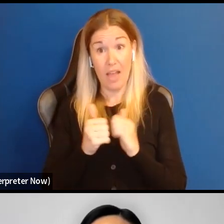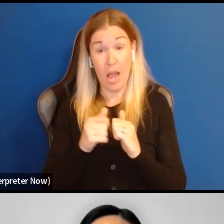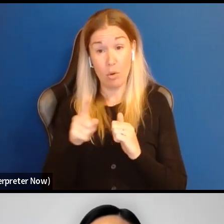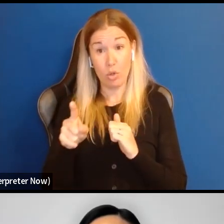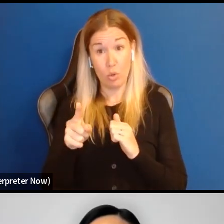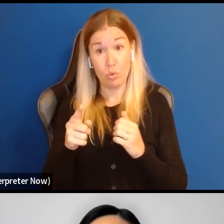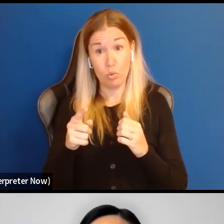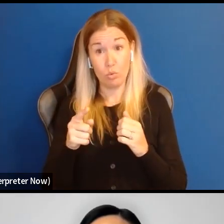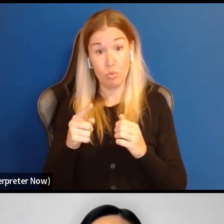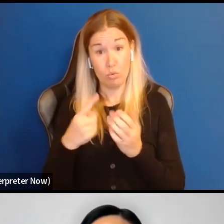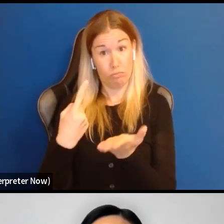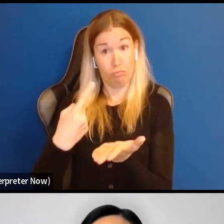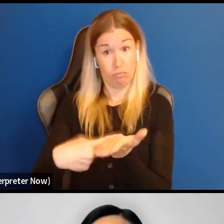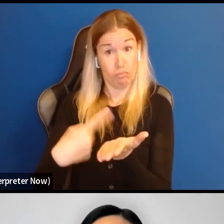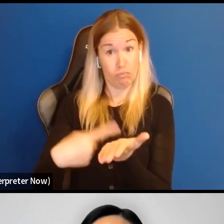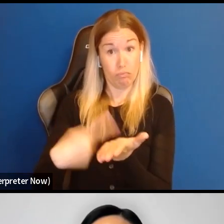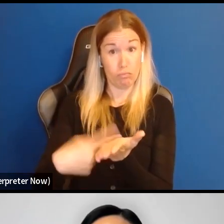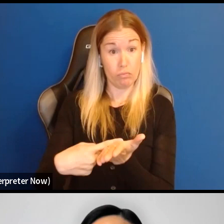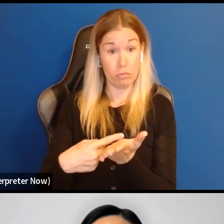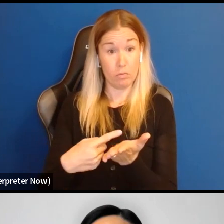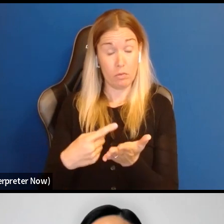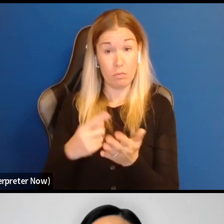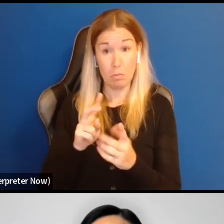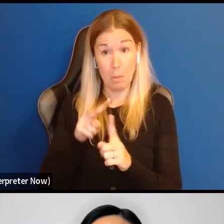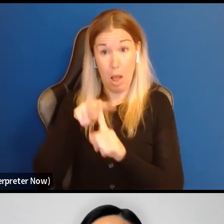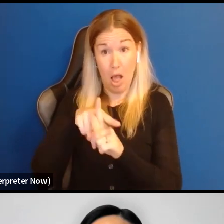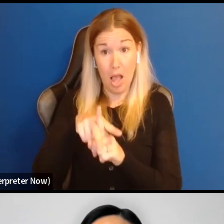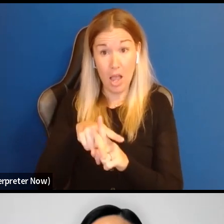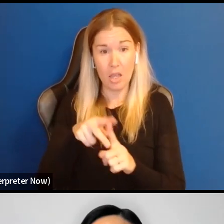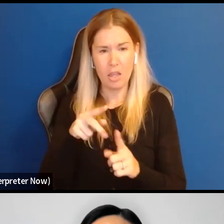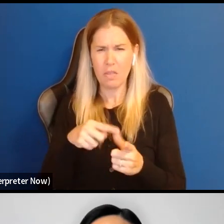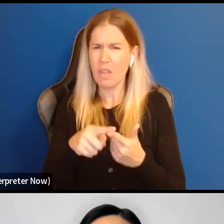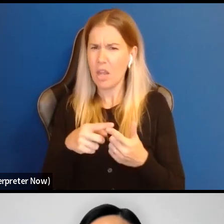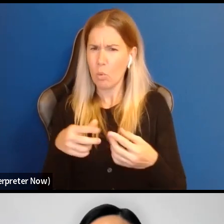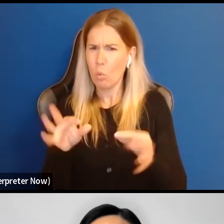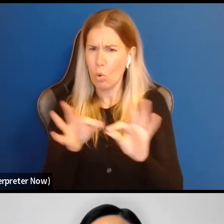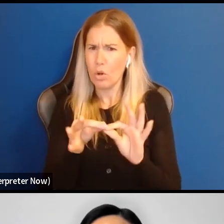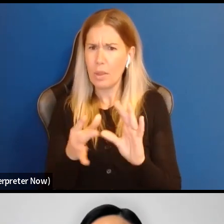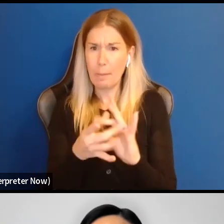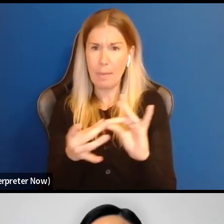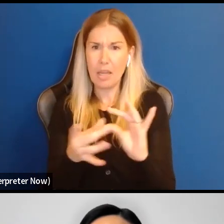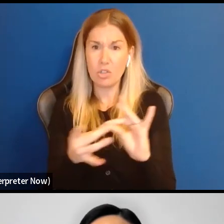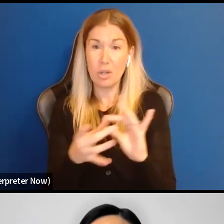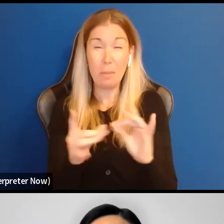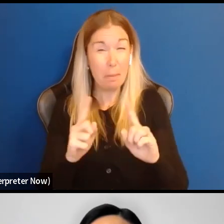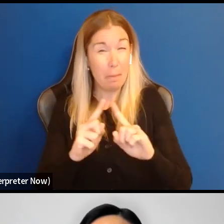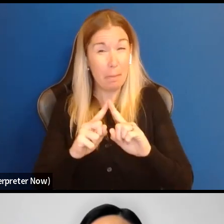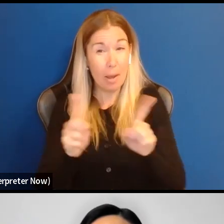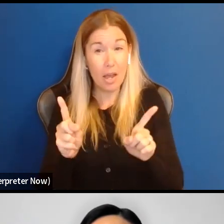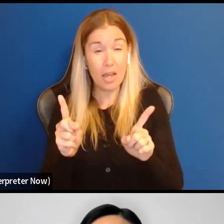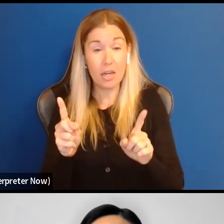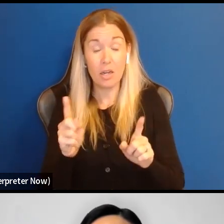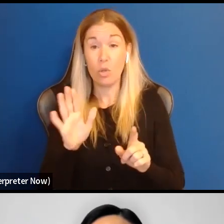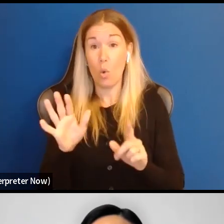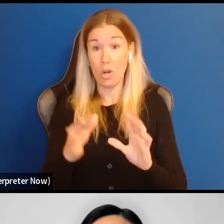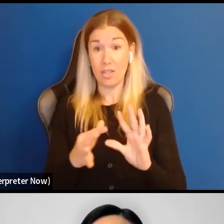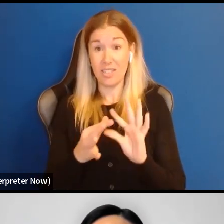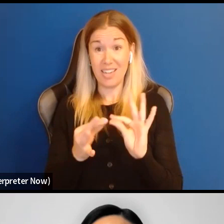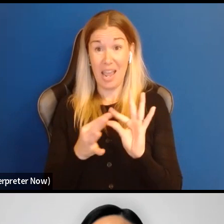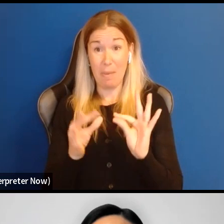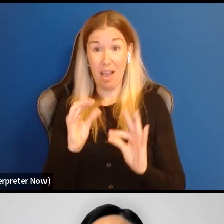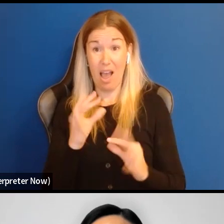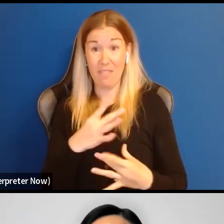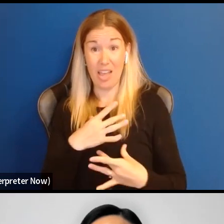I could definitely see you talking about that being relevant. But I will mention that in terms of the statement of interest before